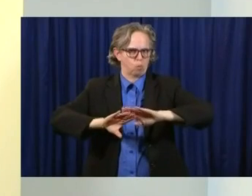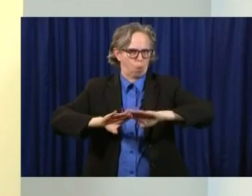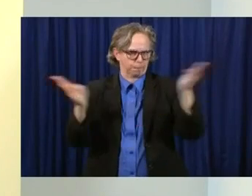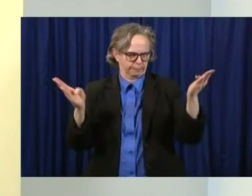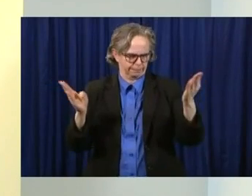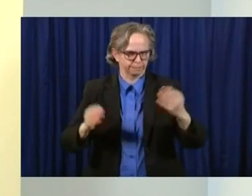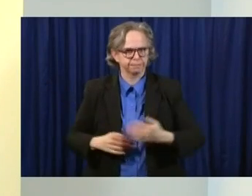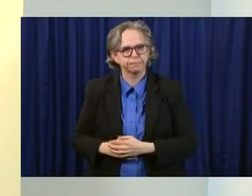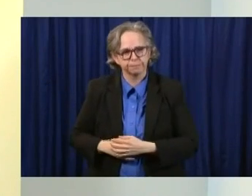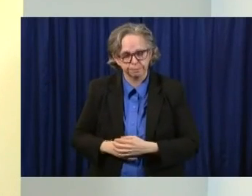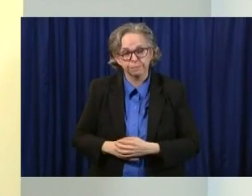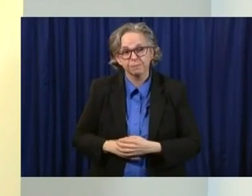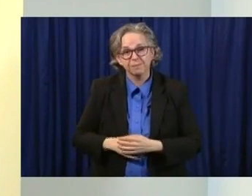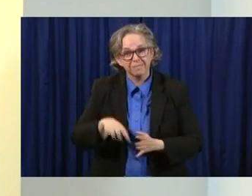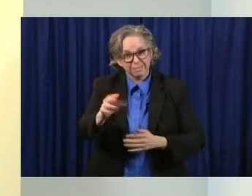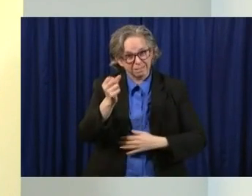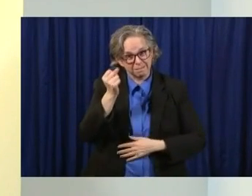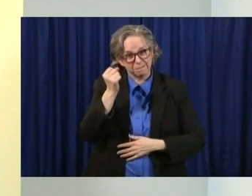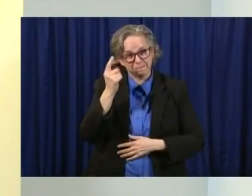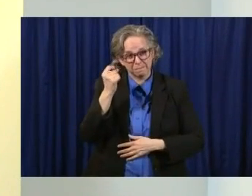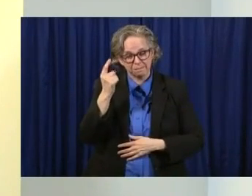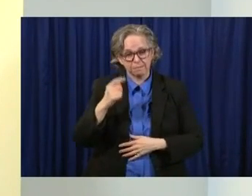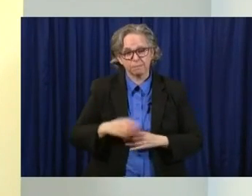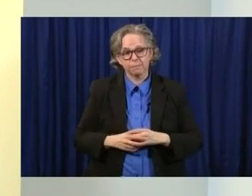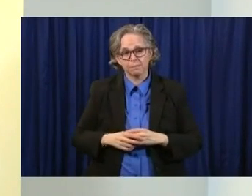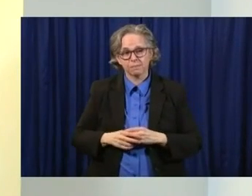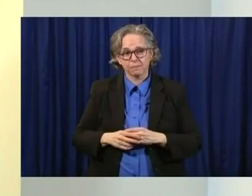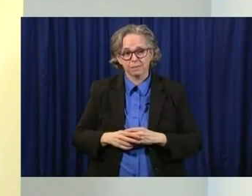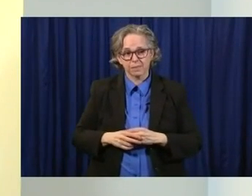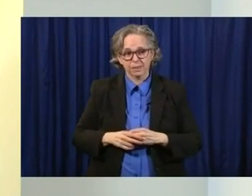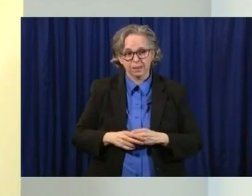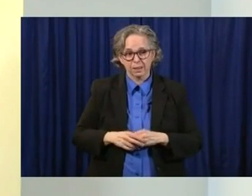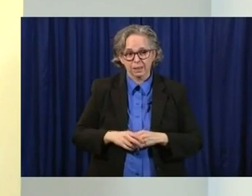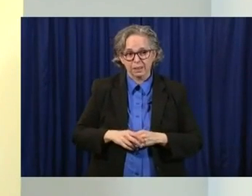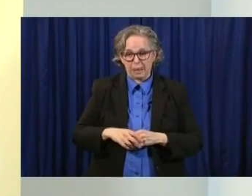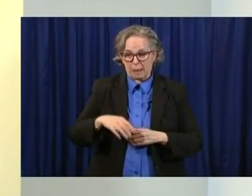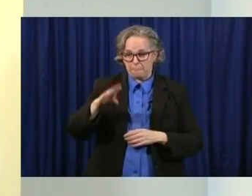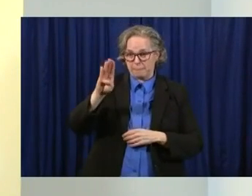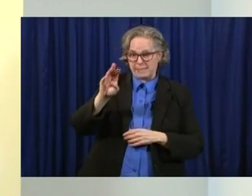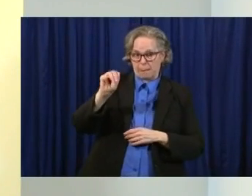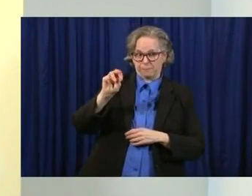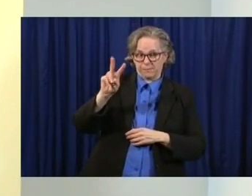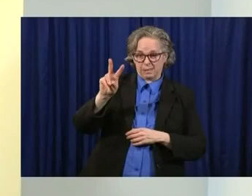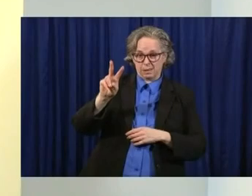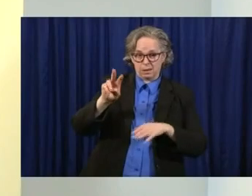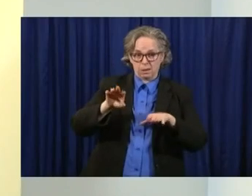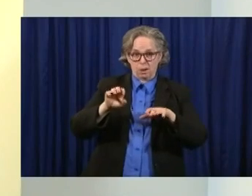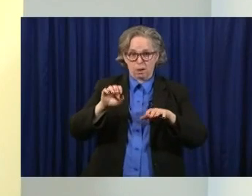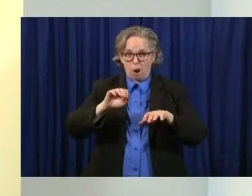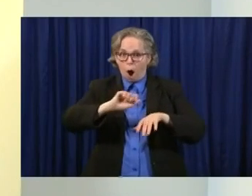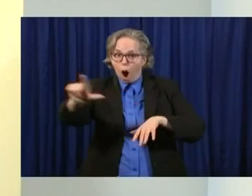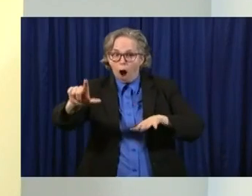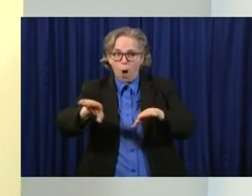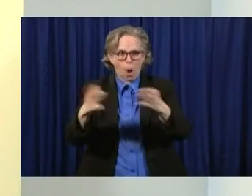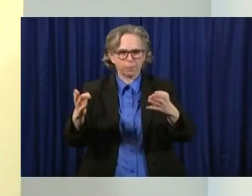But the opening of the physical sites of all the BMVs around the state will not happen until later in May.